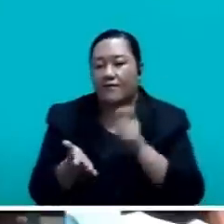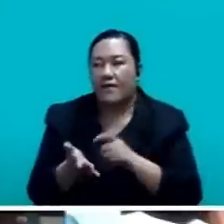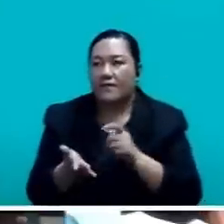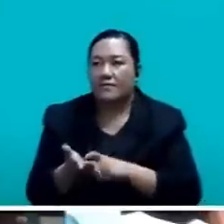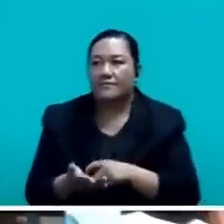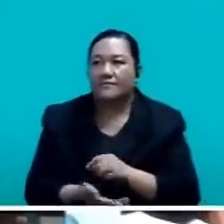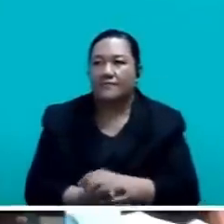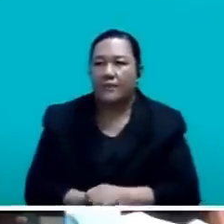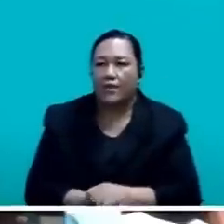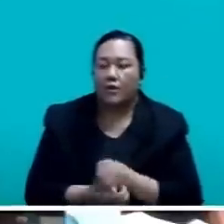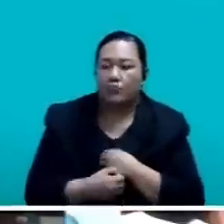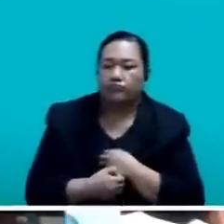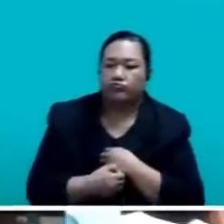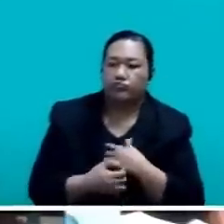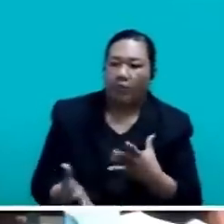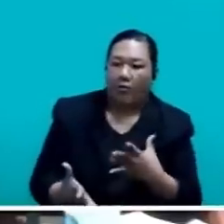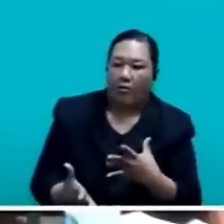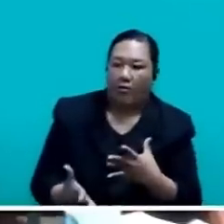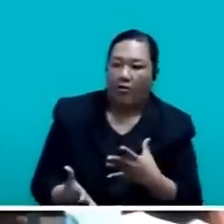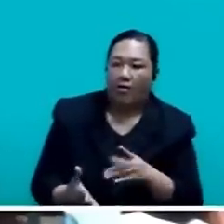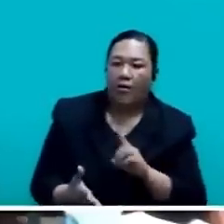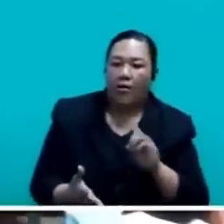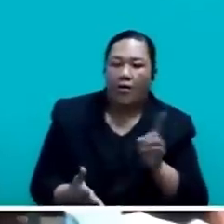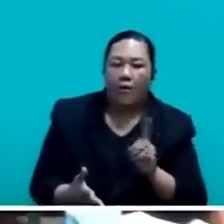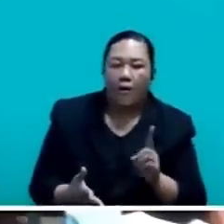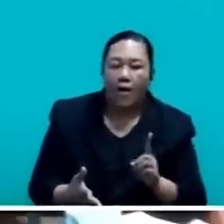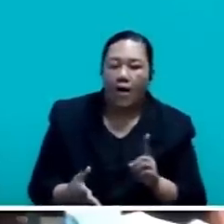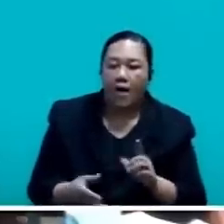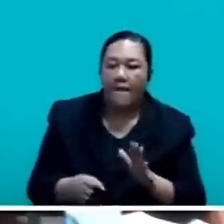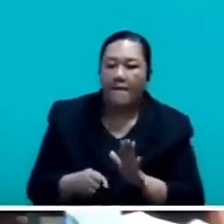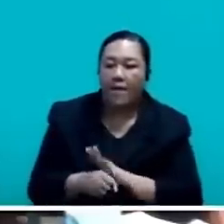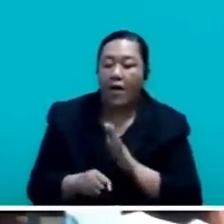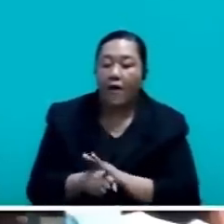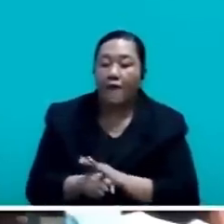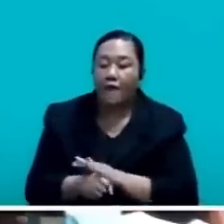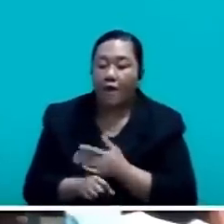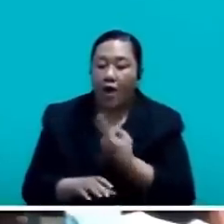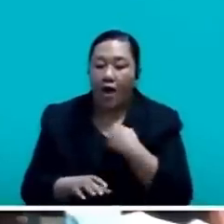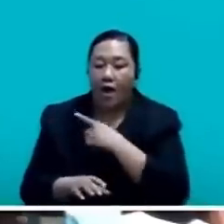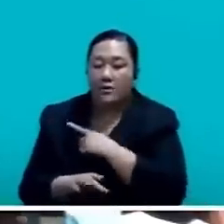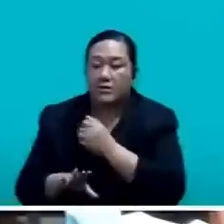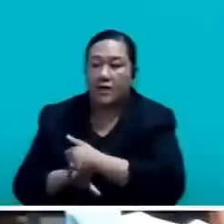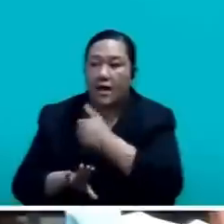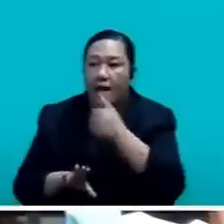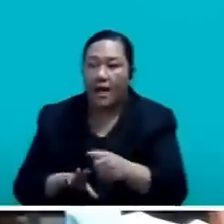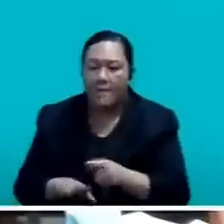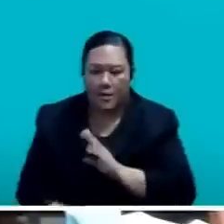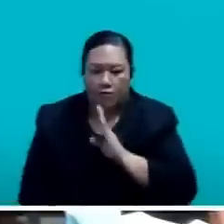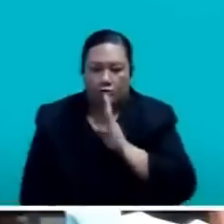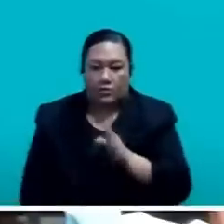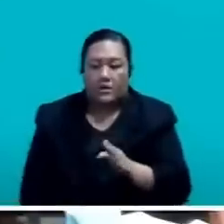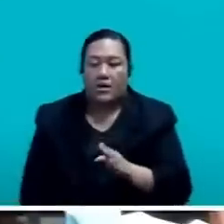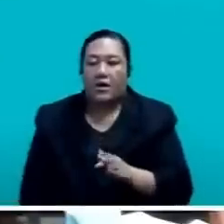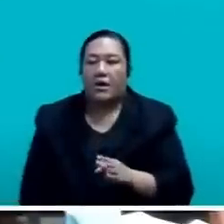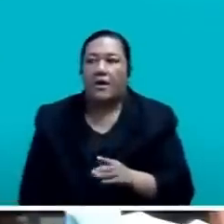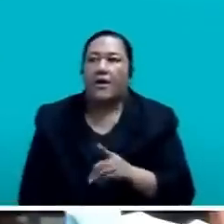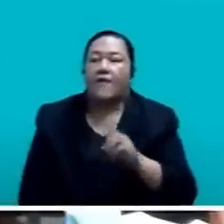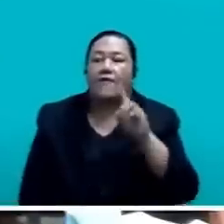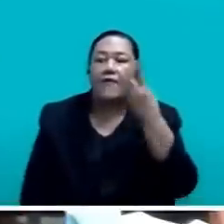allege the coalition government of high deficit in its first ever budget of over 600 million.